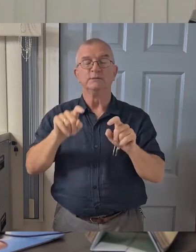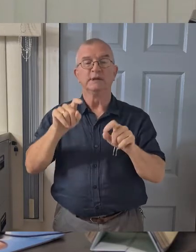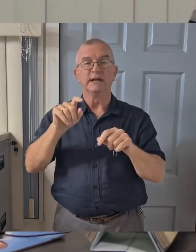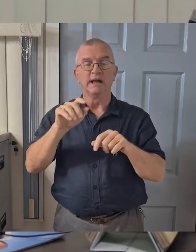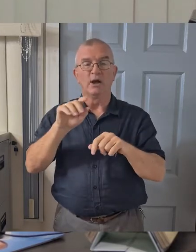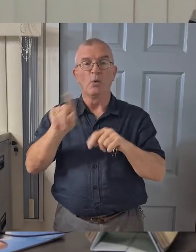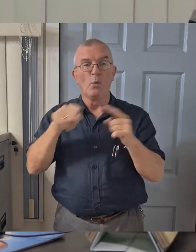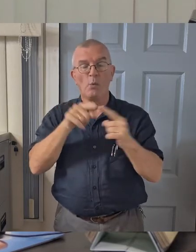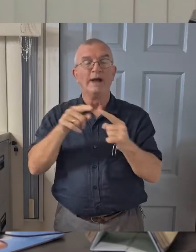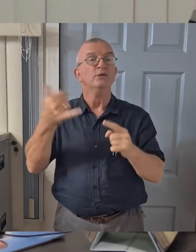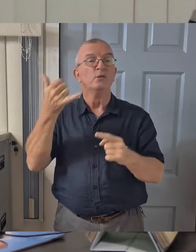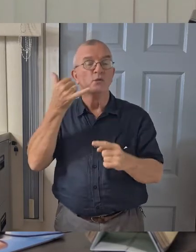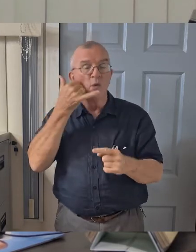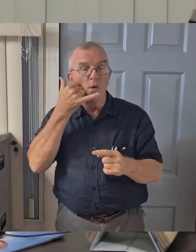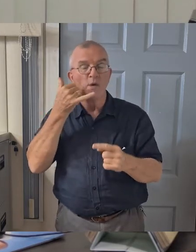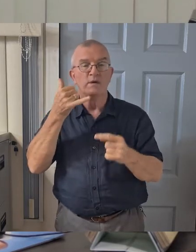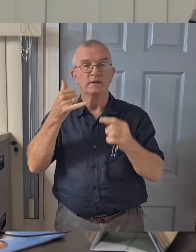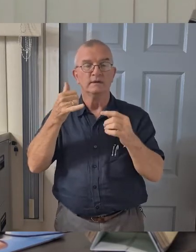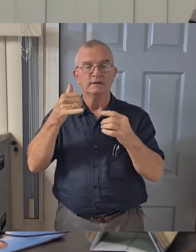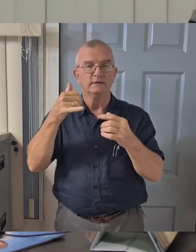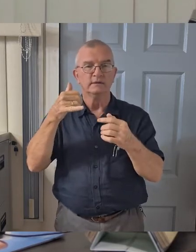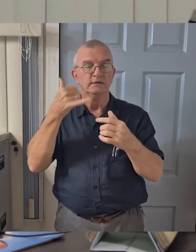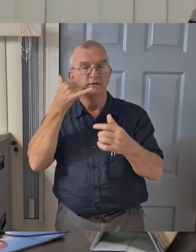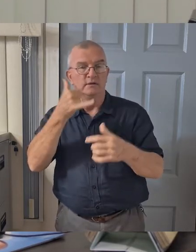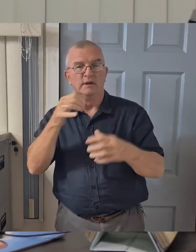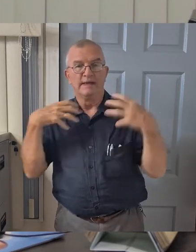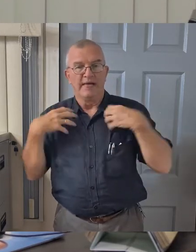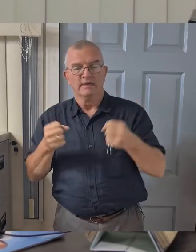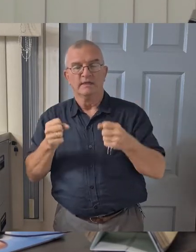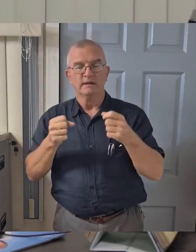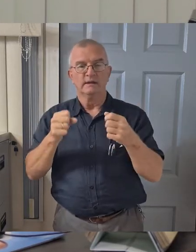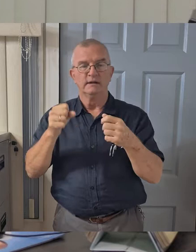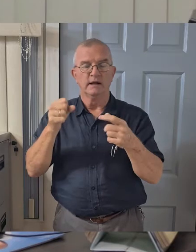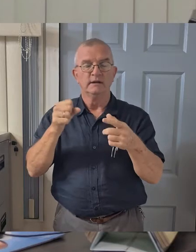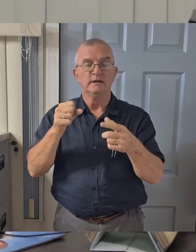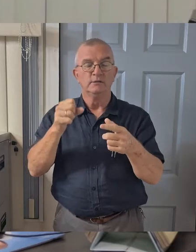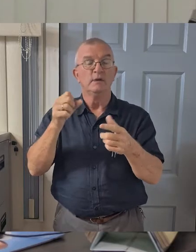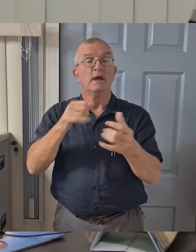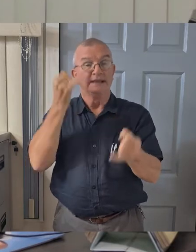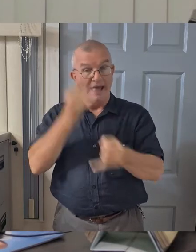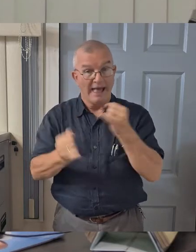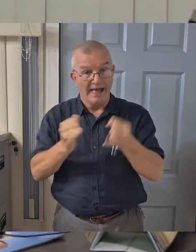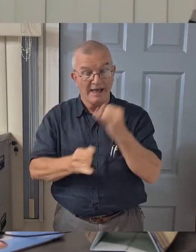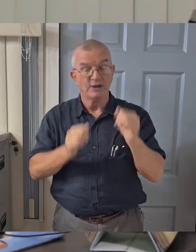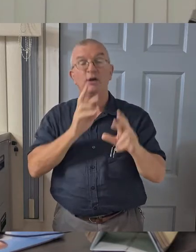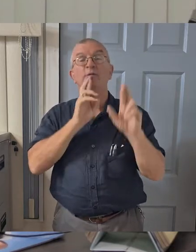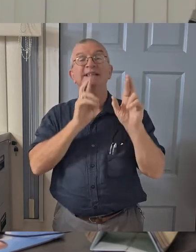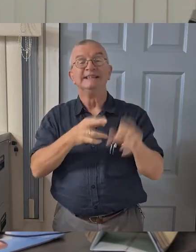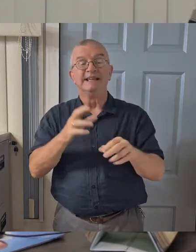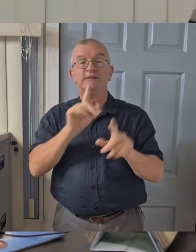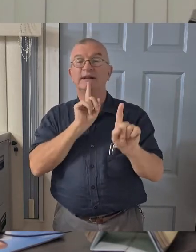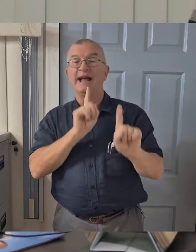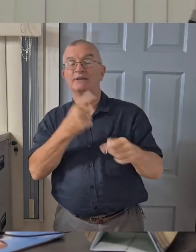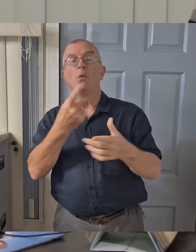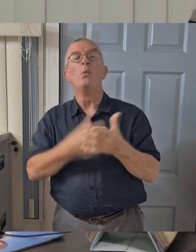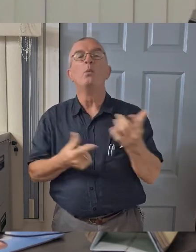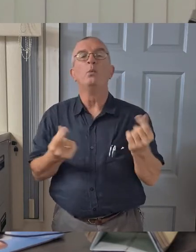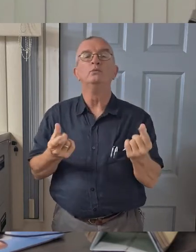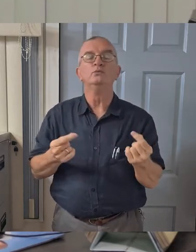when you call the hotline. And at the end of it, you will be able to receive an assessment of what you should do next.